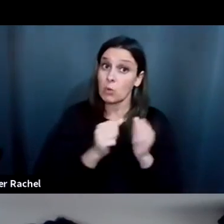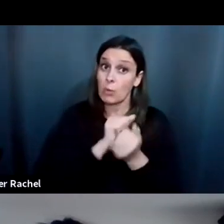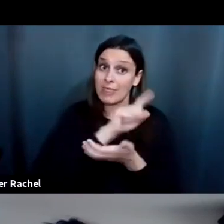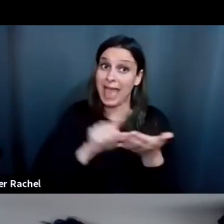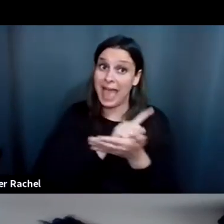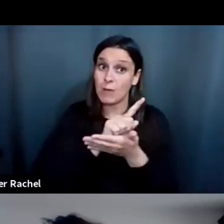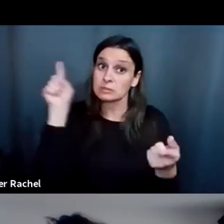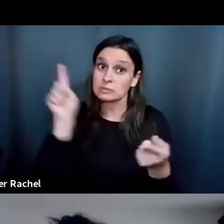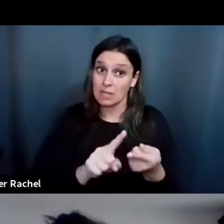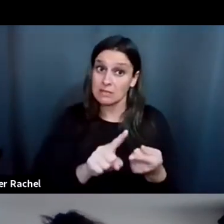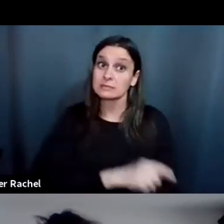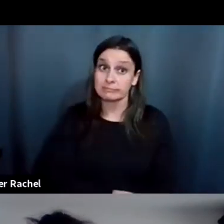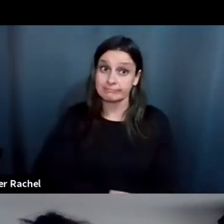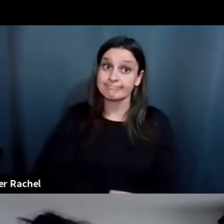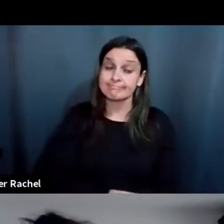cut.